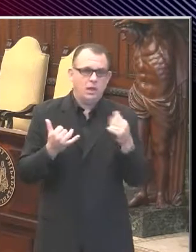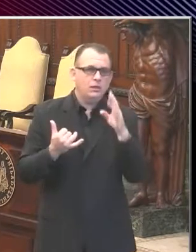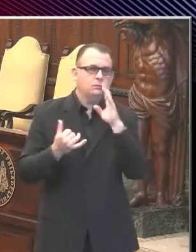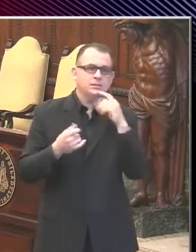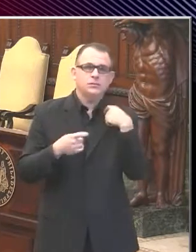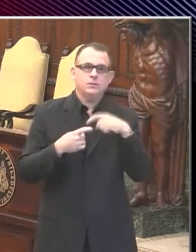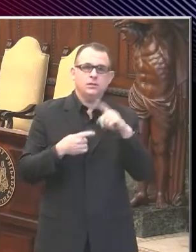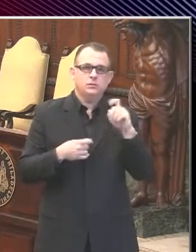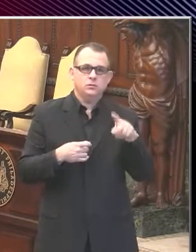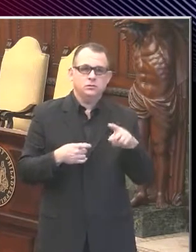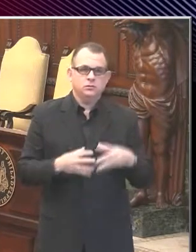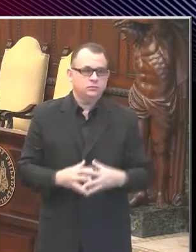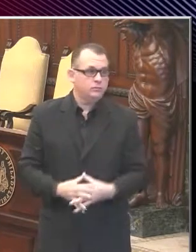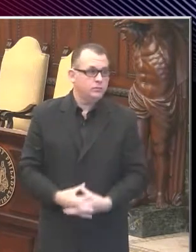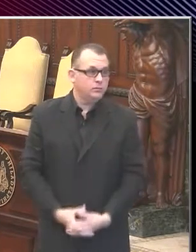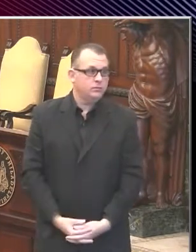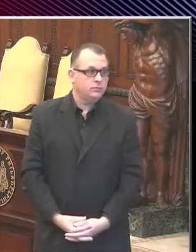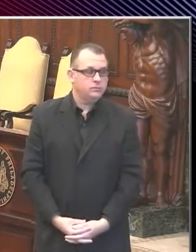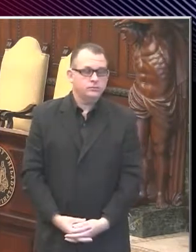para el alcalde Henny.